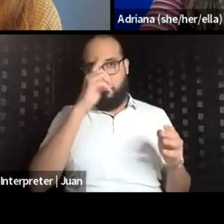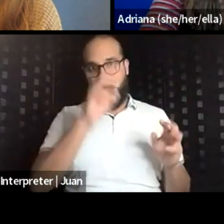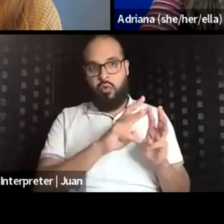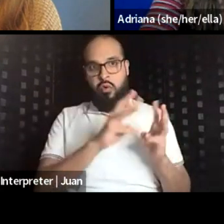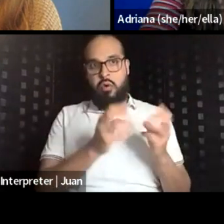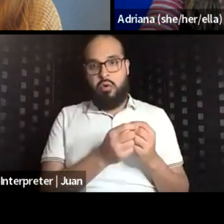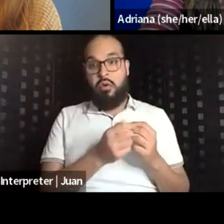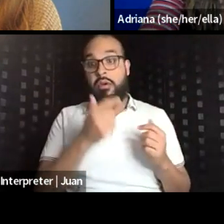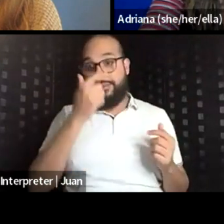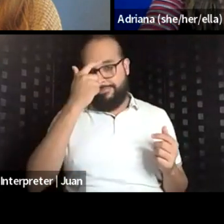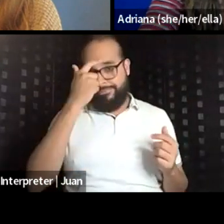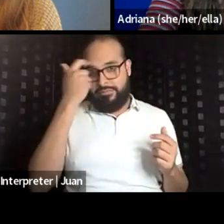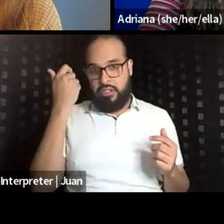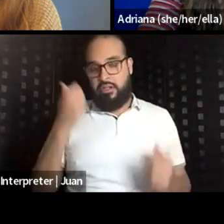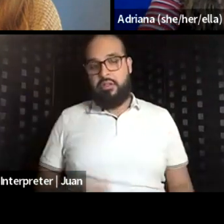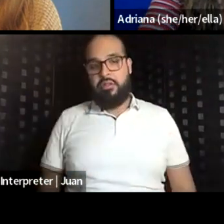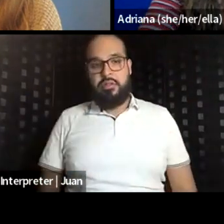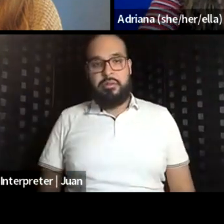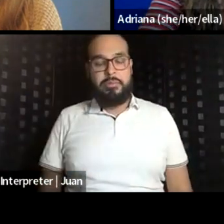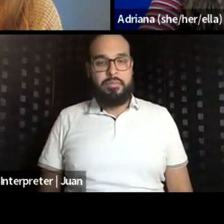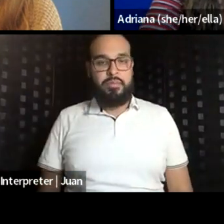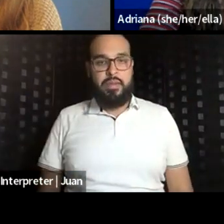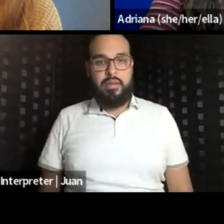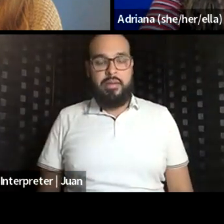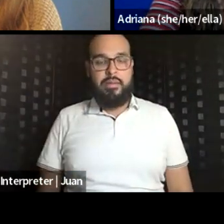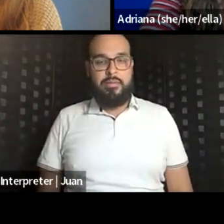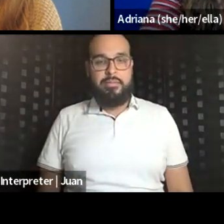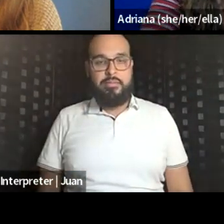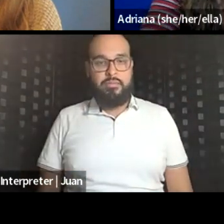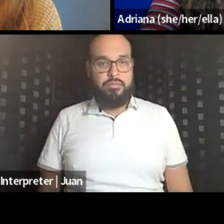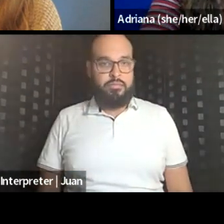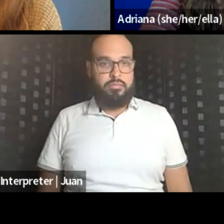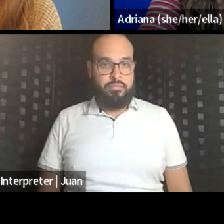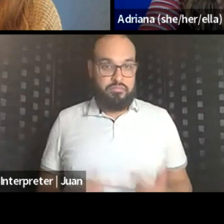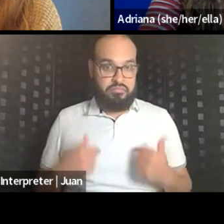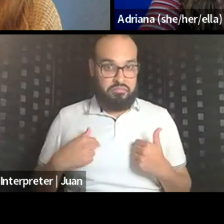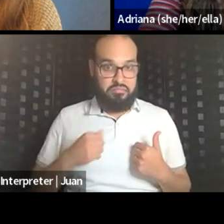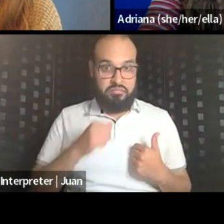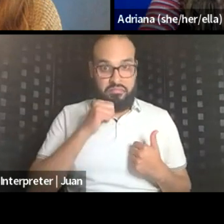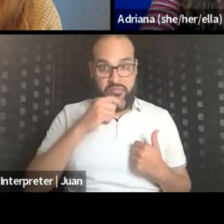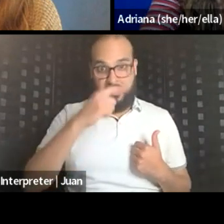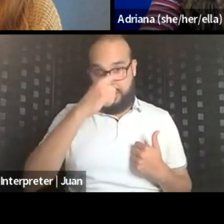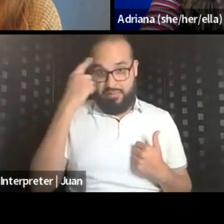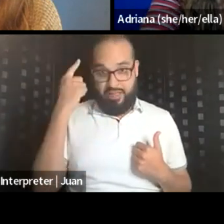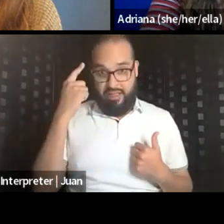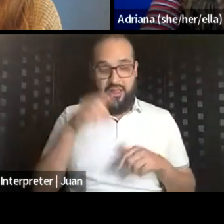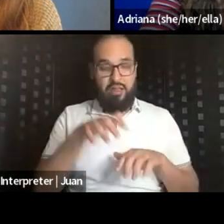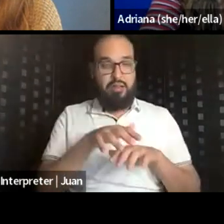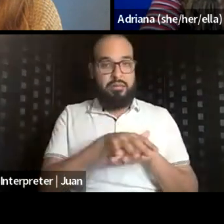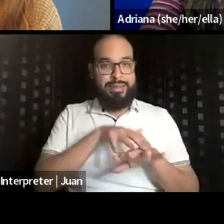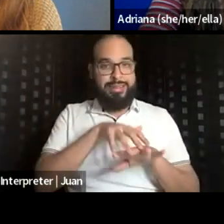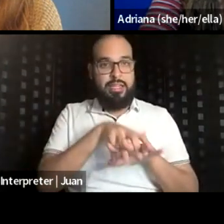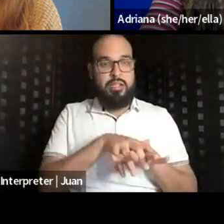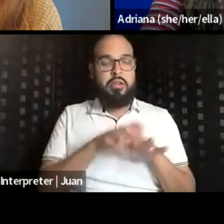Because, you know, I'm not Black Indigenous or a person of color.